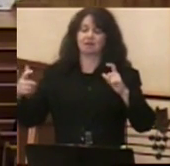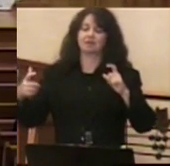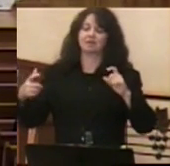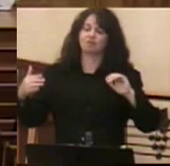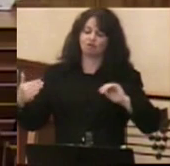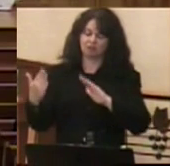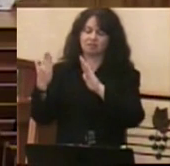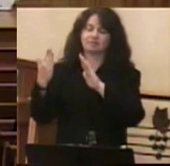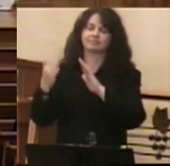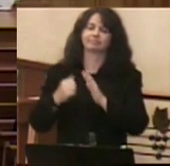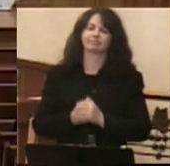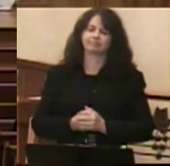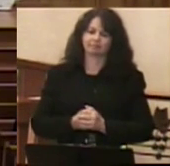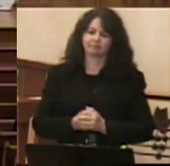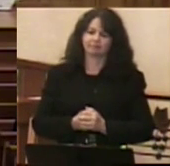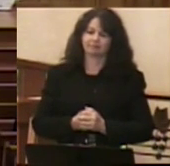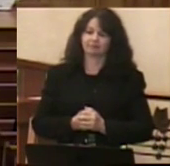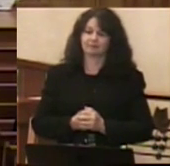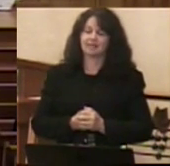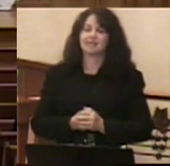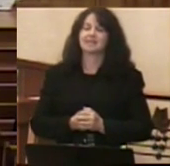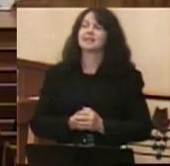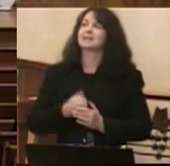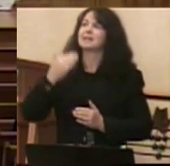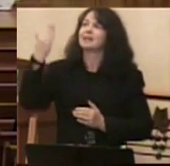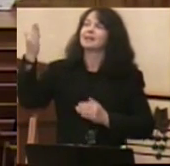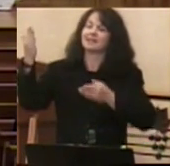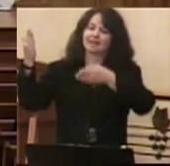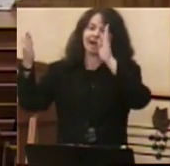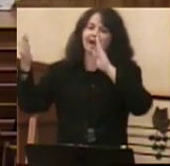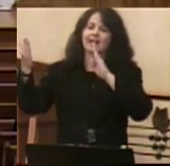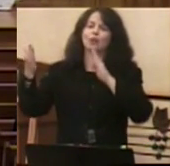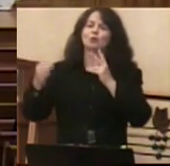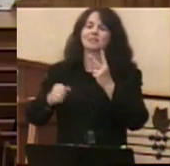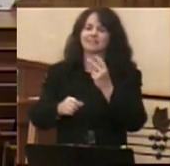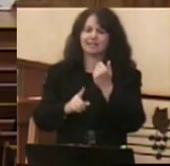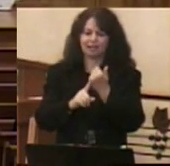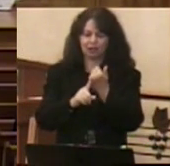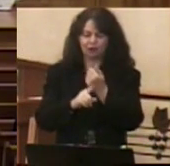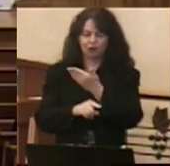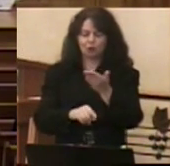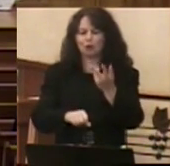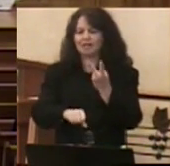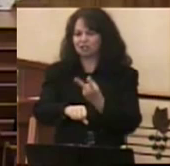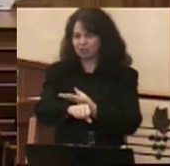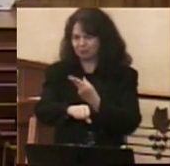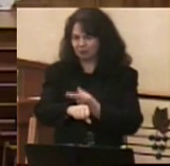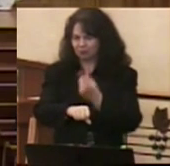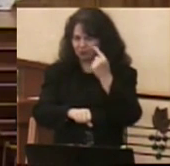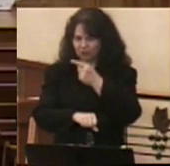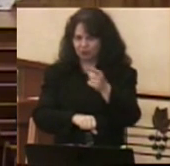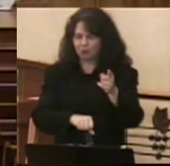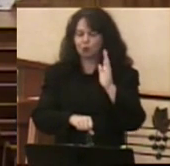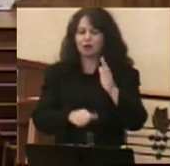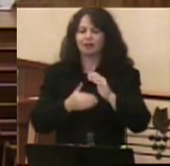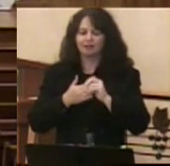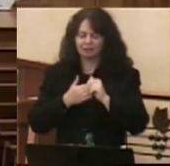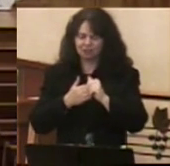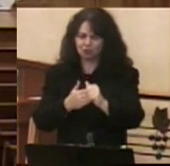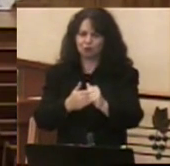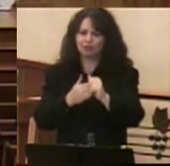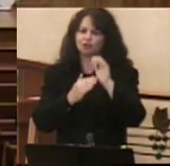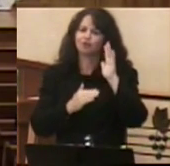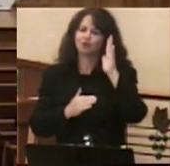well the same God who has shepherded you through the past will lead you into the future.